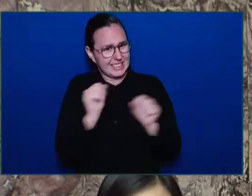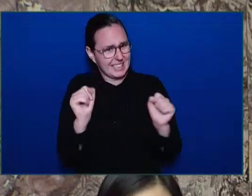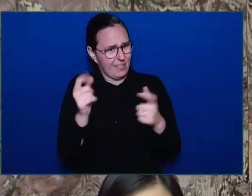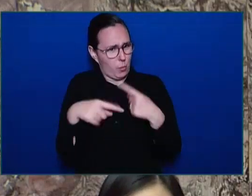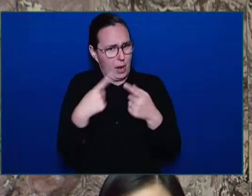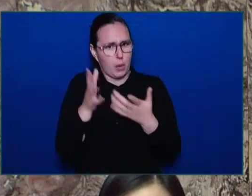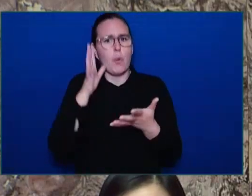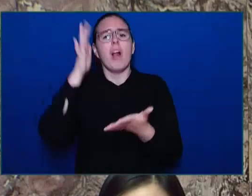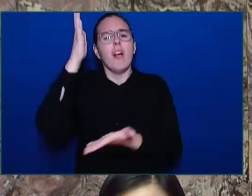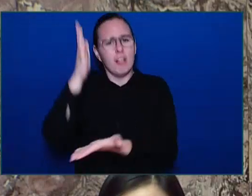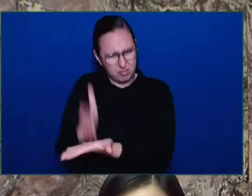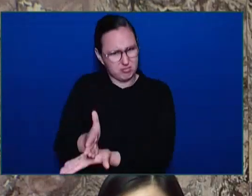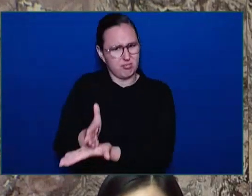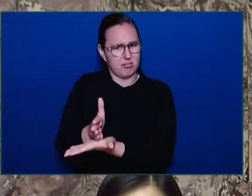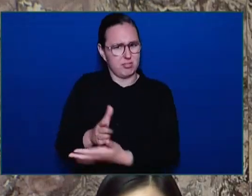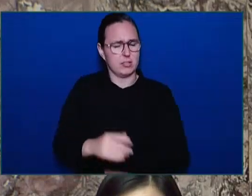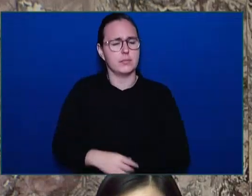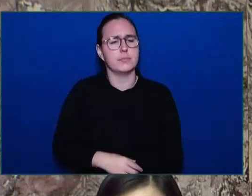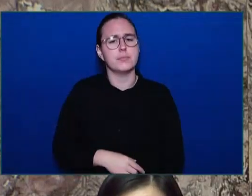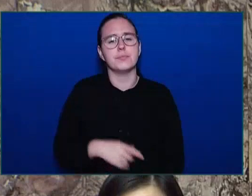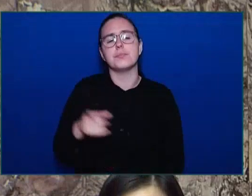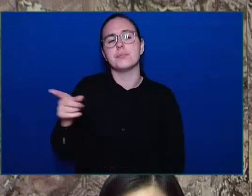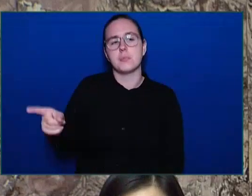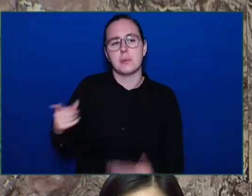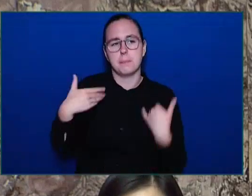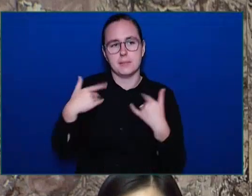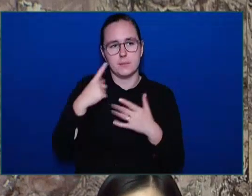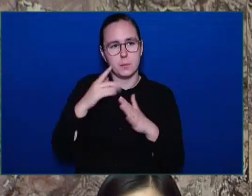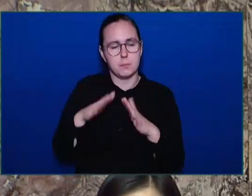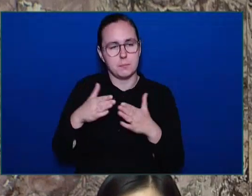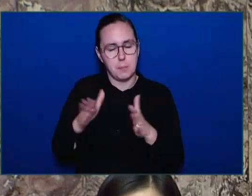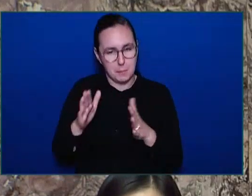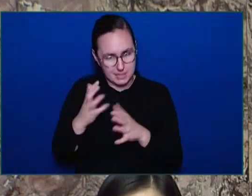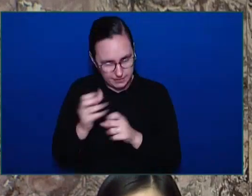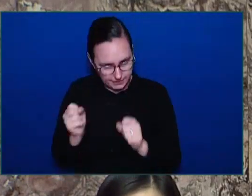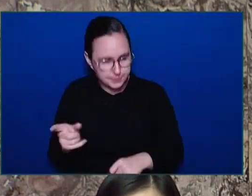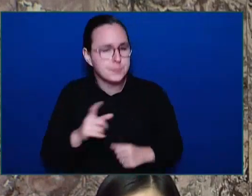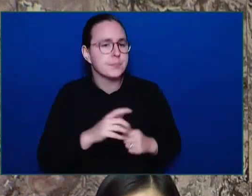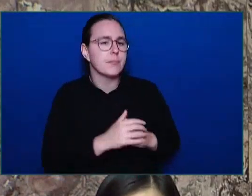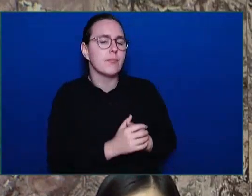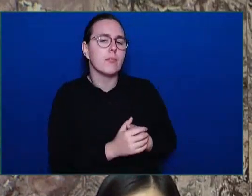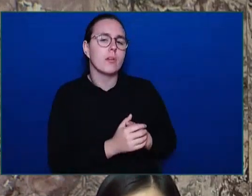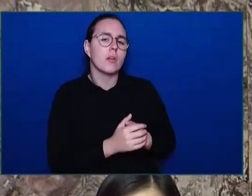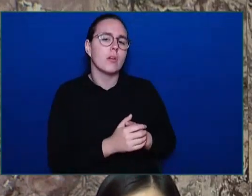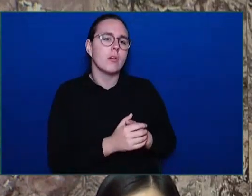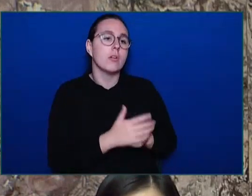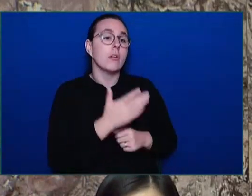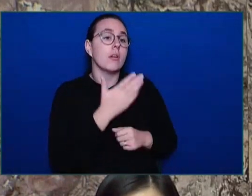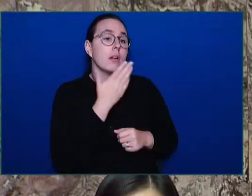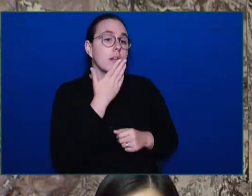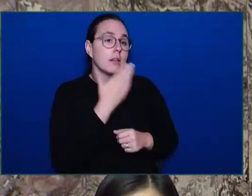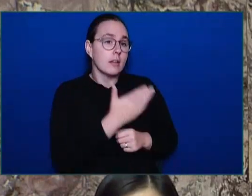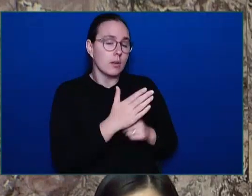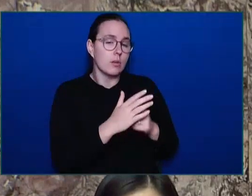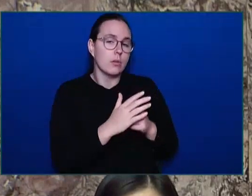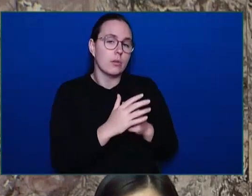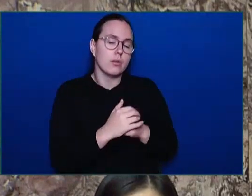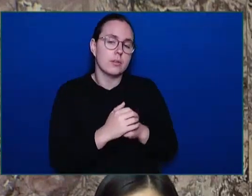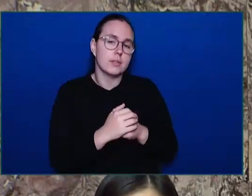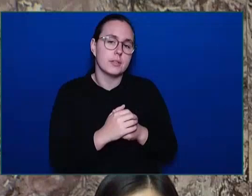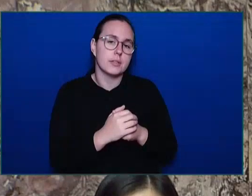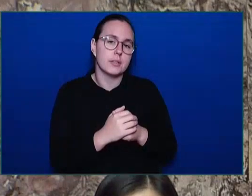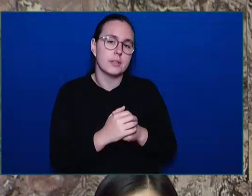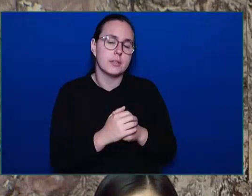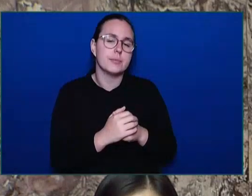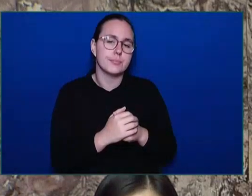Thank you, Mr. Speaker. I thank the member for her question. And what I can tell the honourable member is